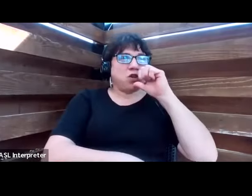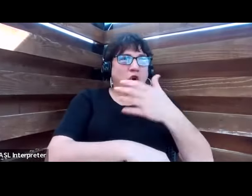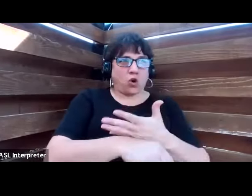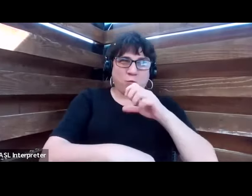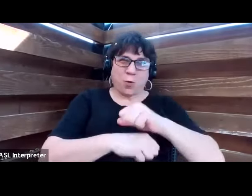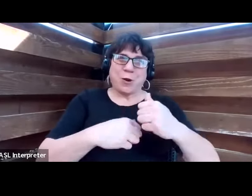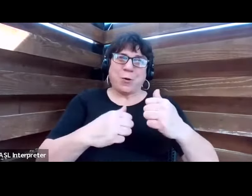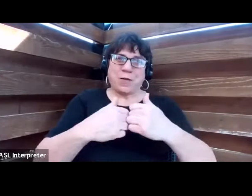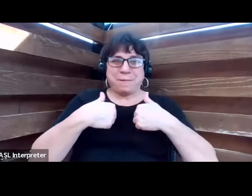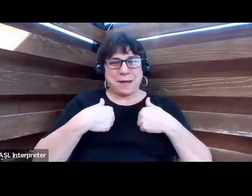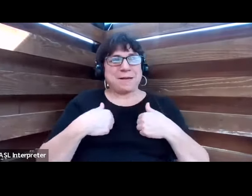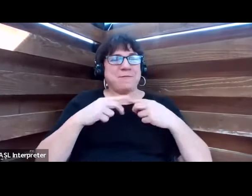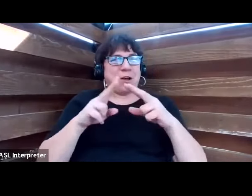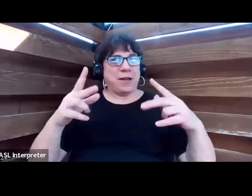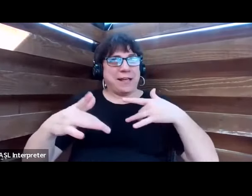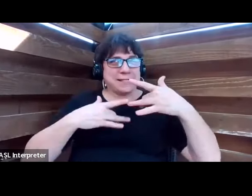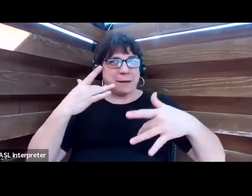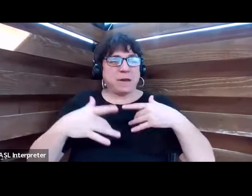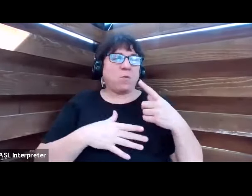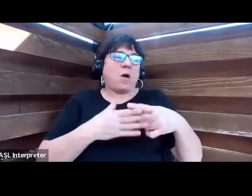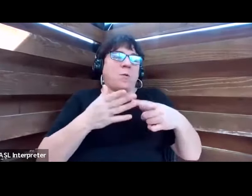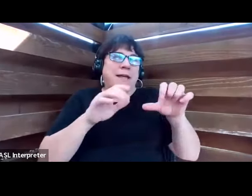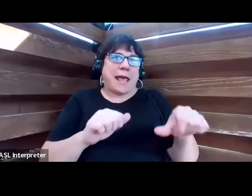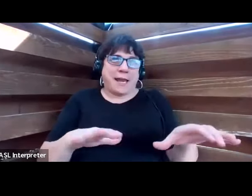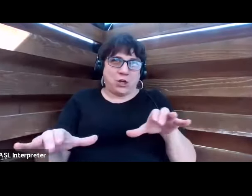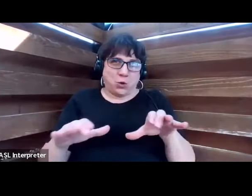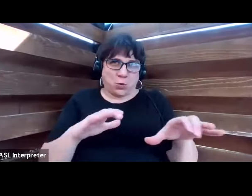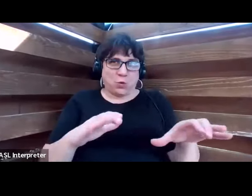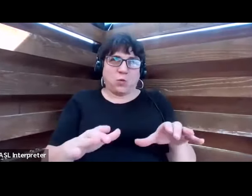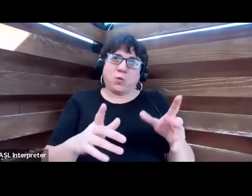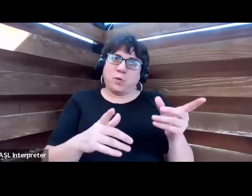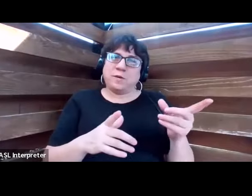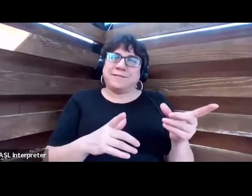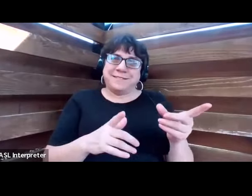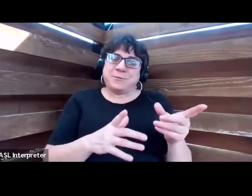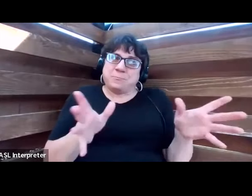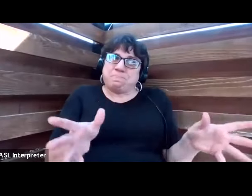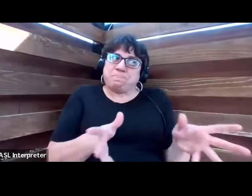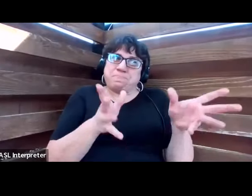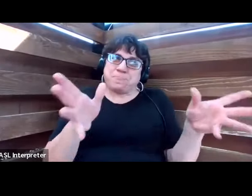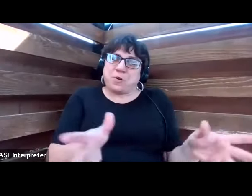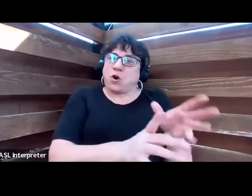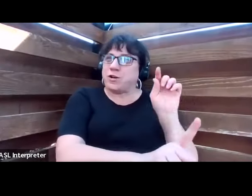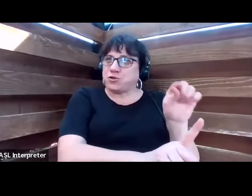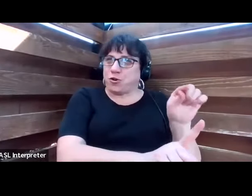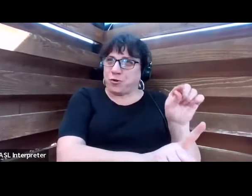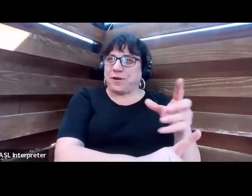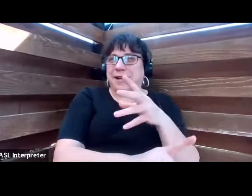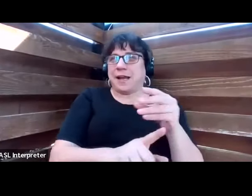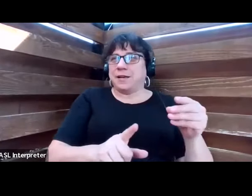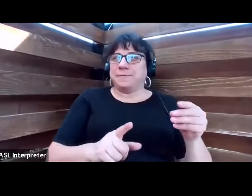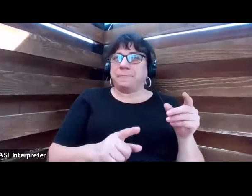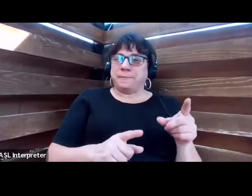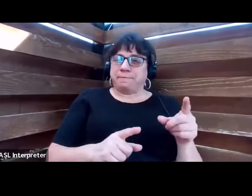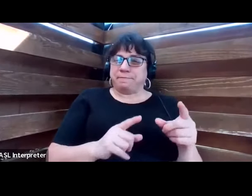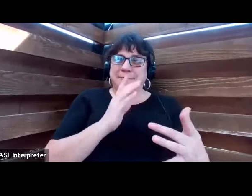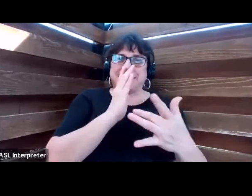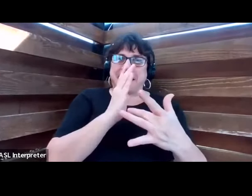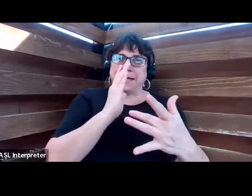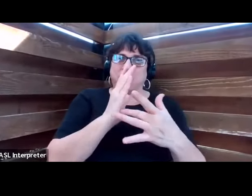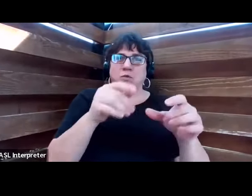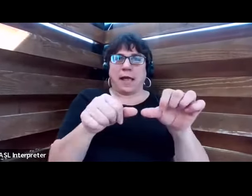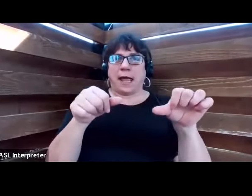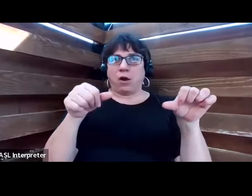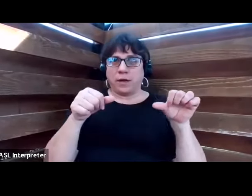we're very excited about what we can do to drive her into technical areas